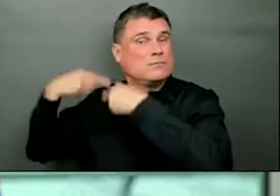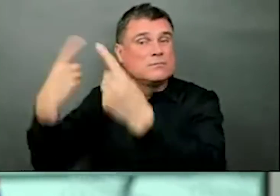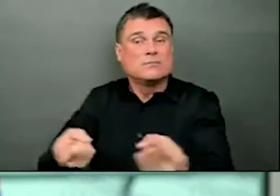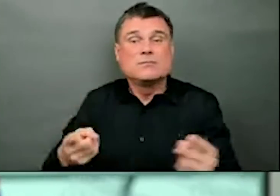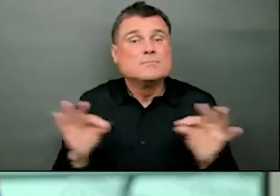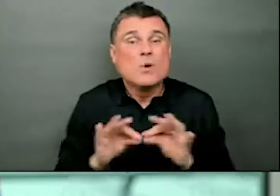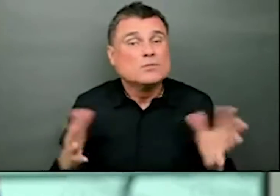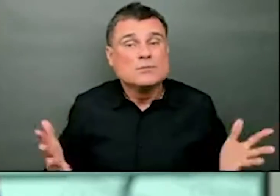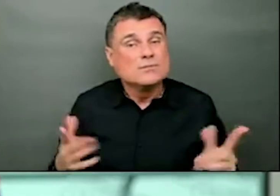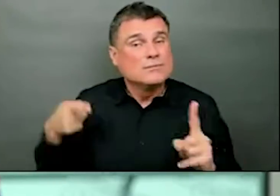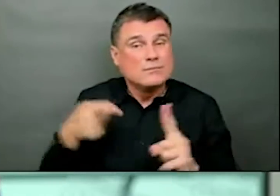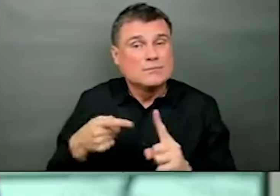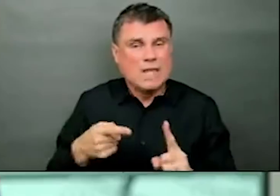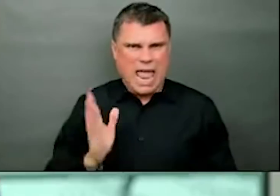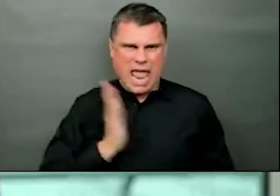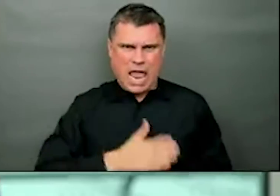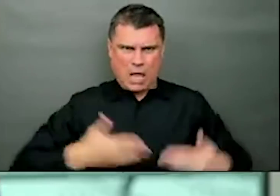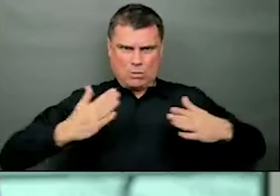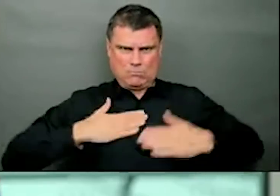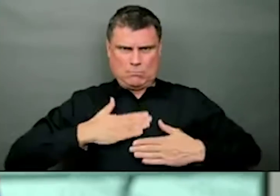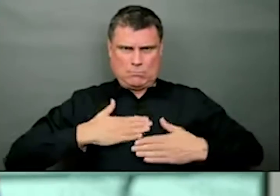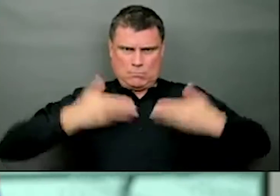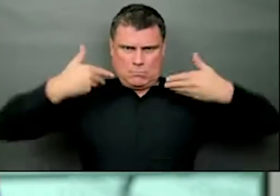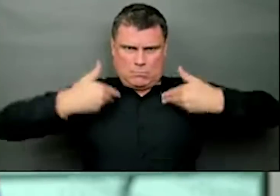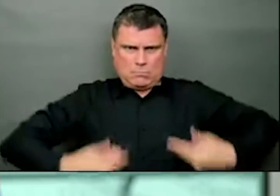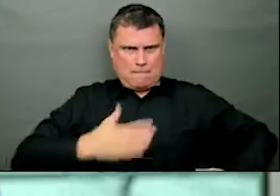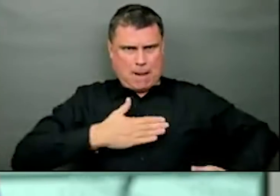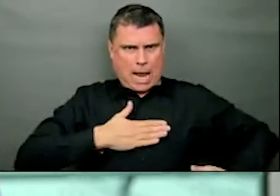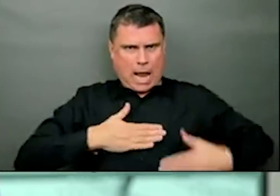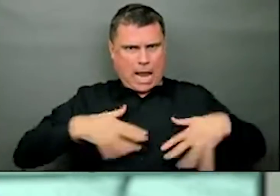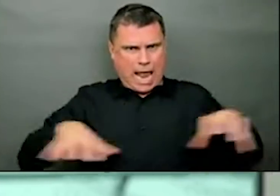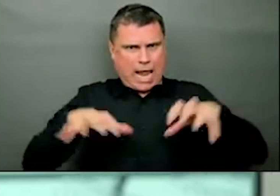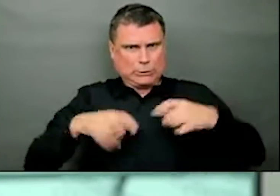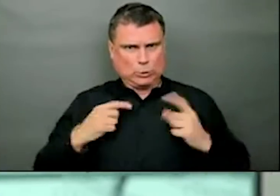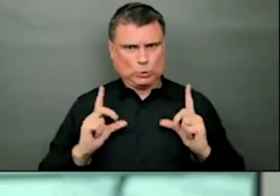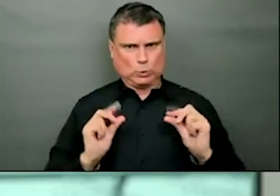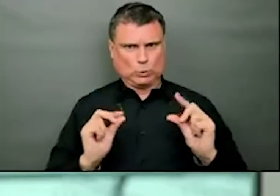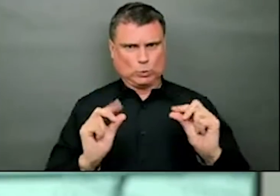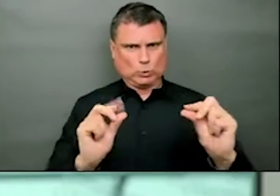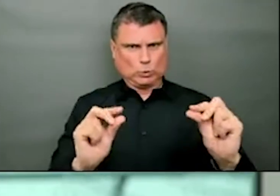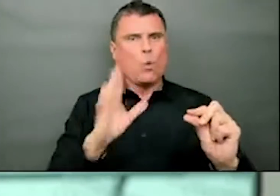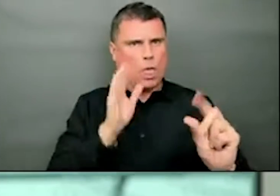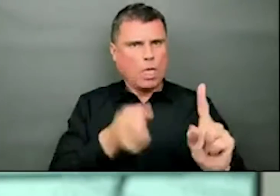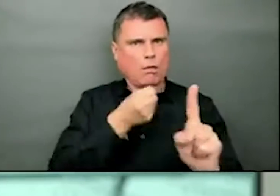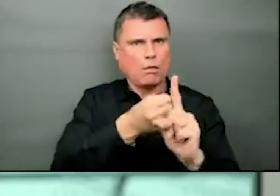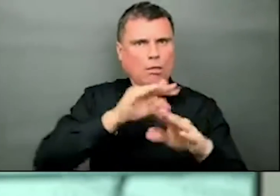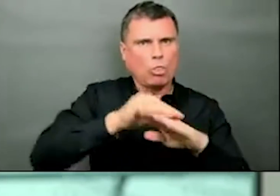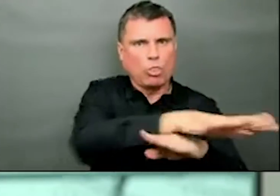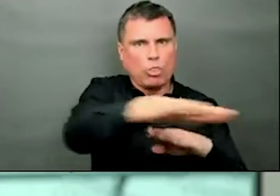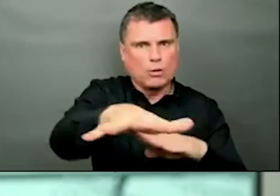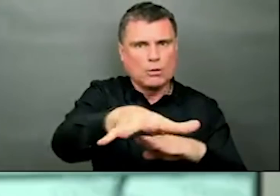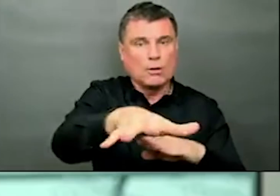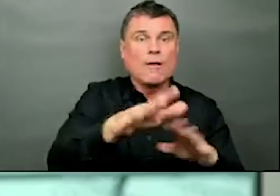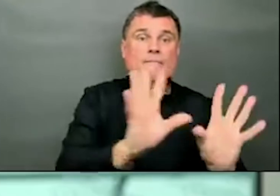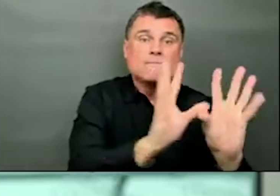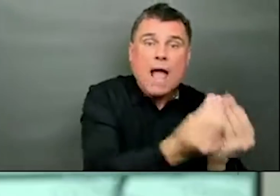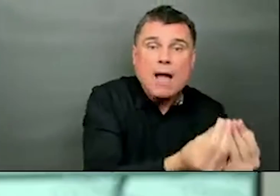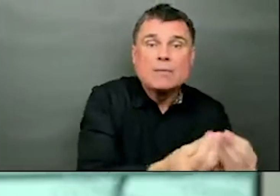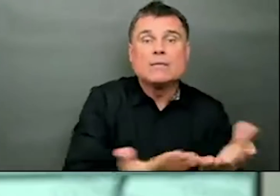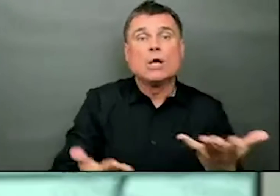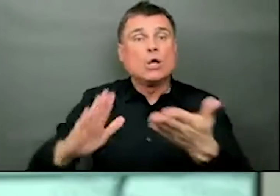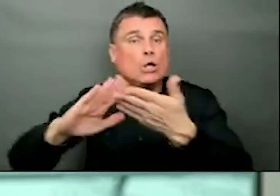communities, our families across the province. And we know that this works. As we have this whole